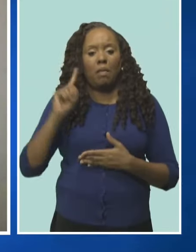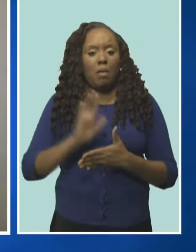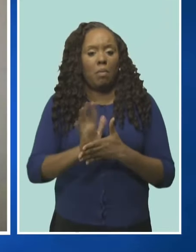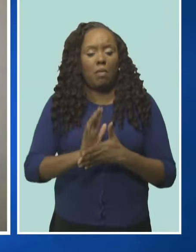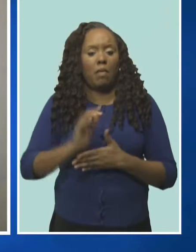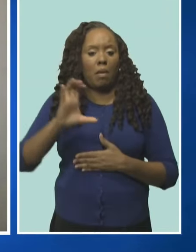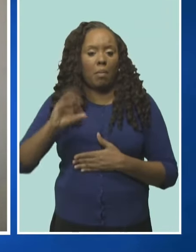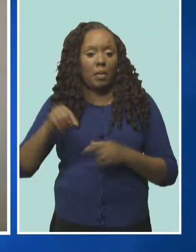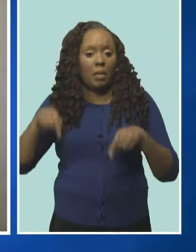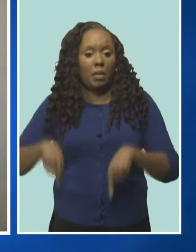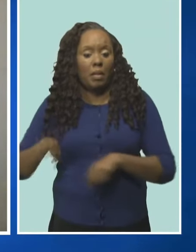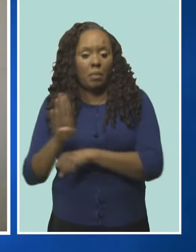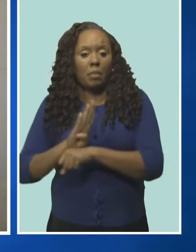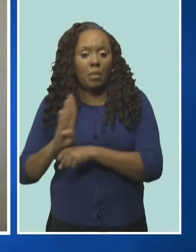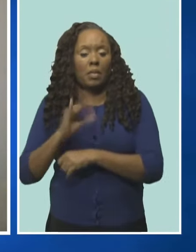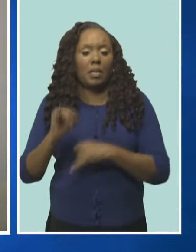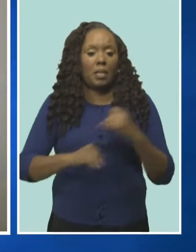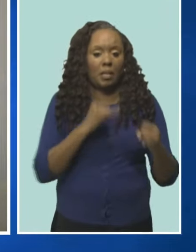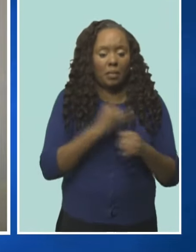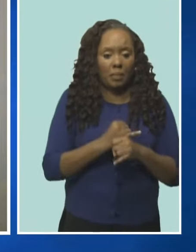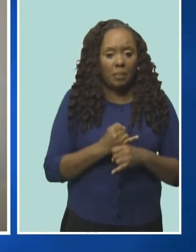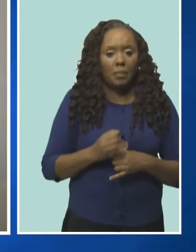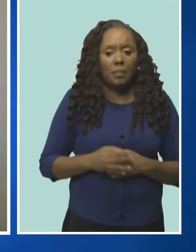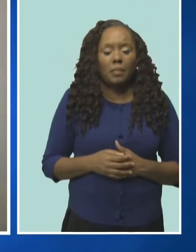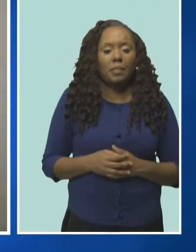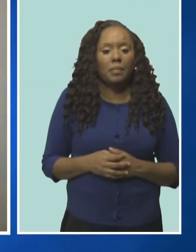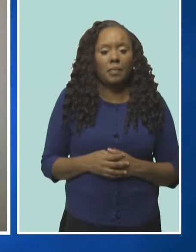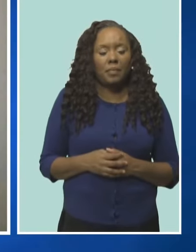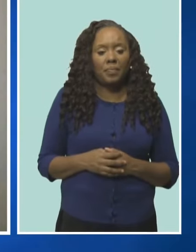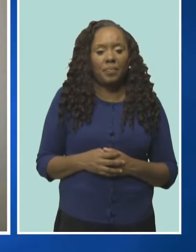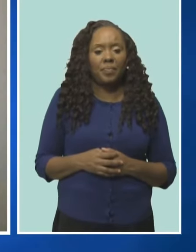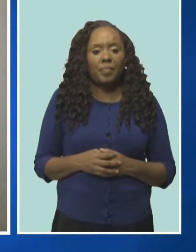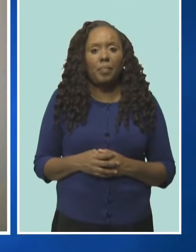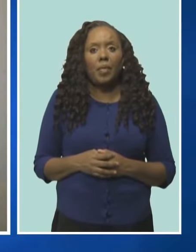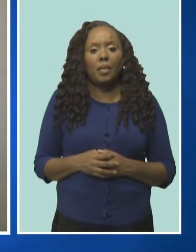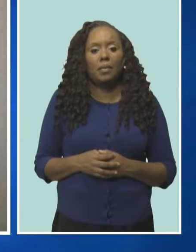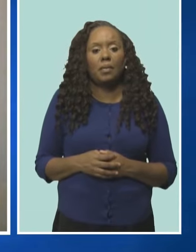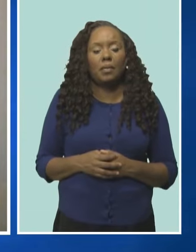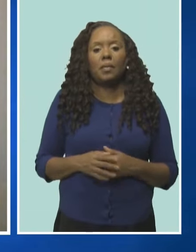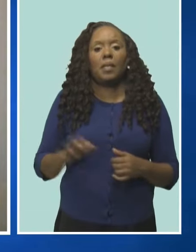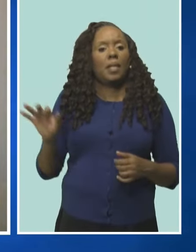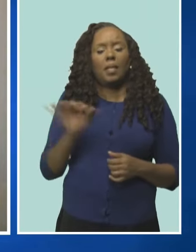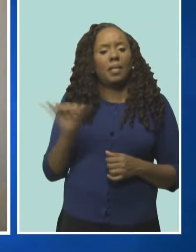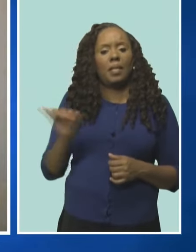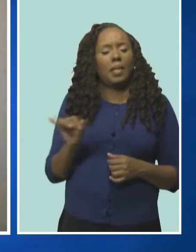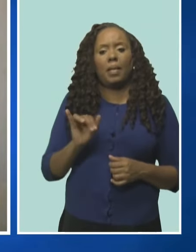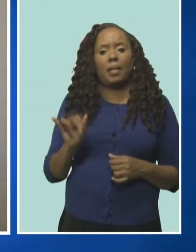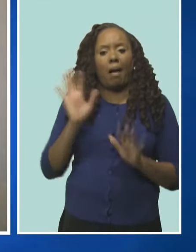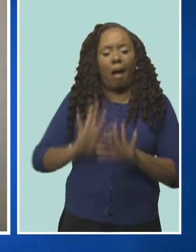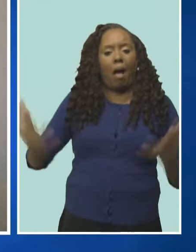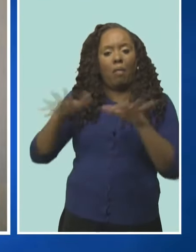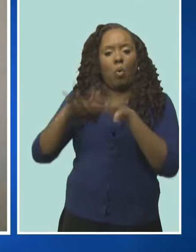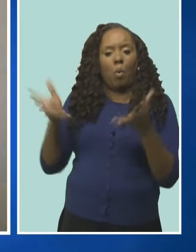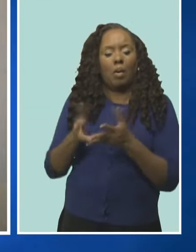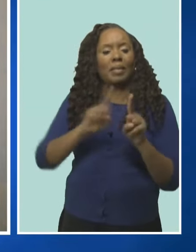and internationally. And, I mean, these rebates are similar to what you will find across the world. Different states in the